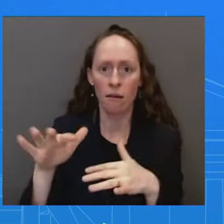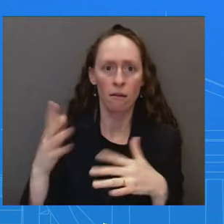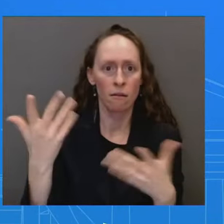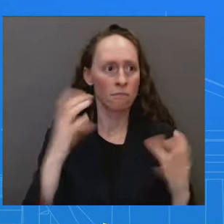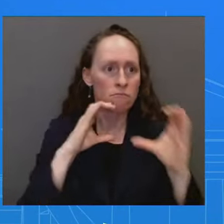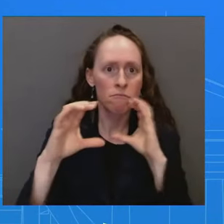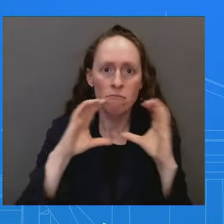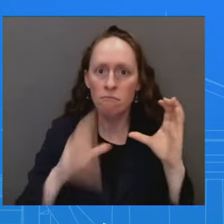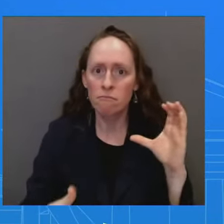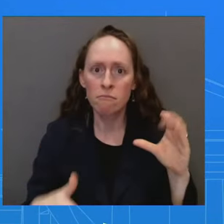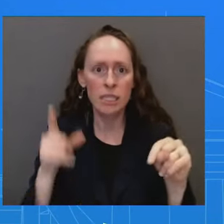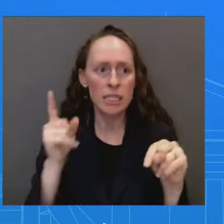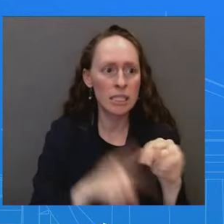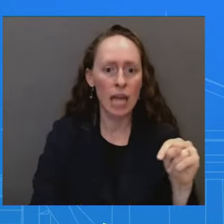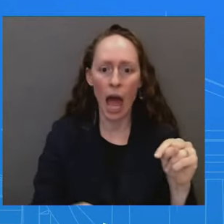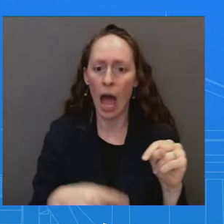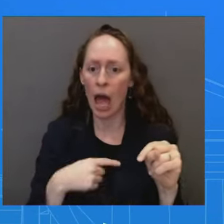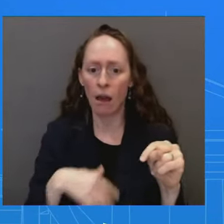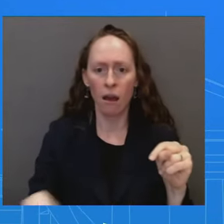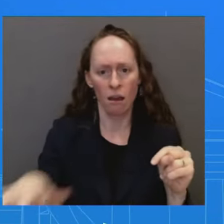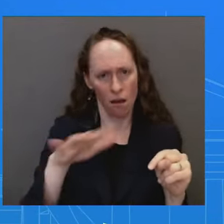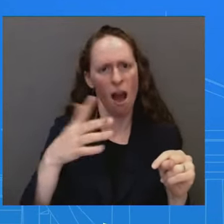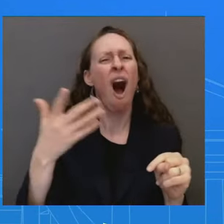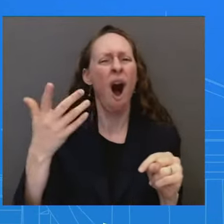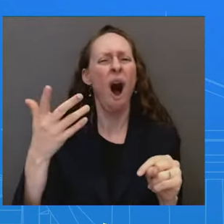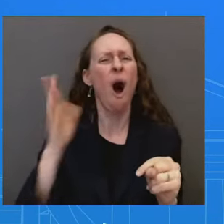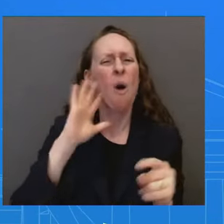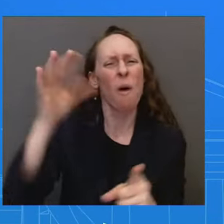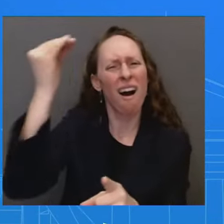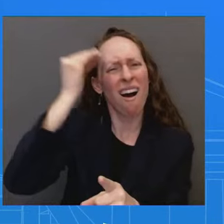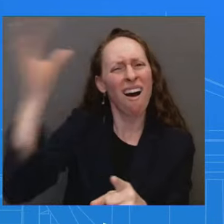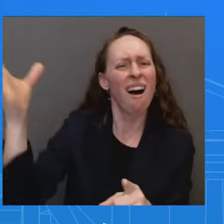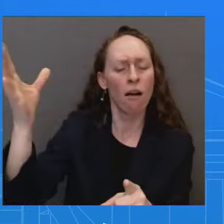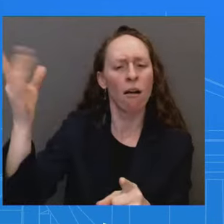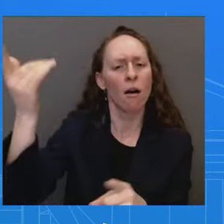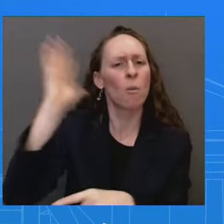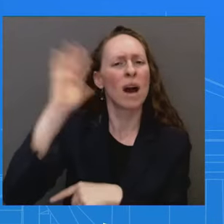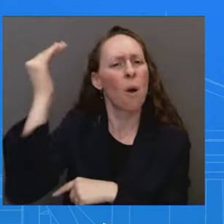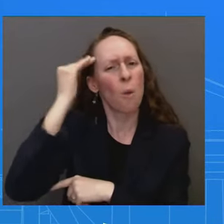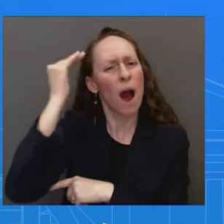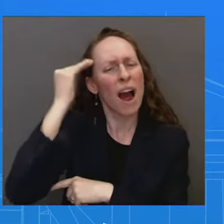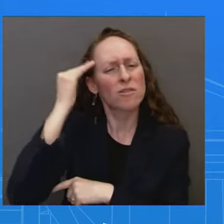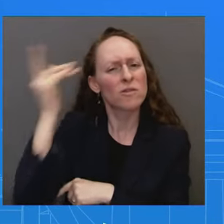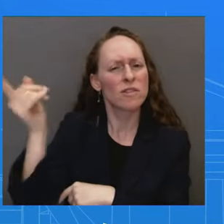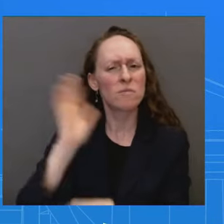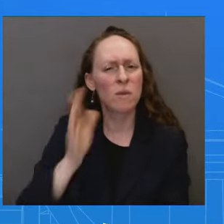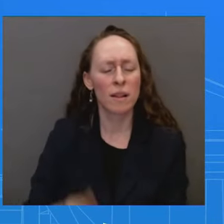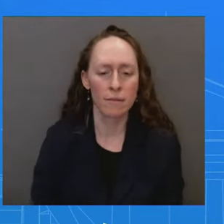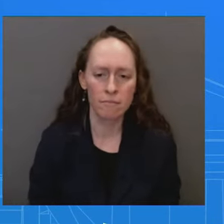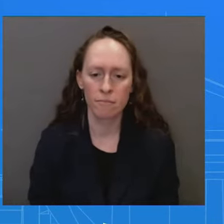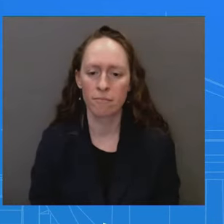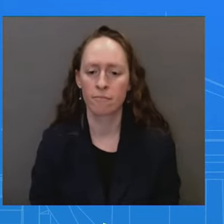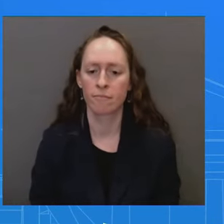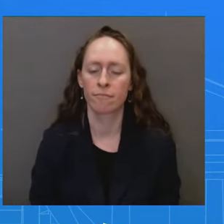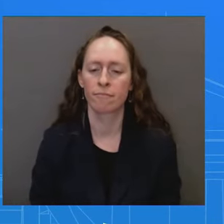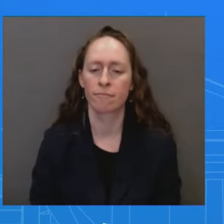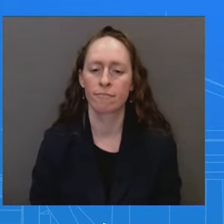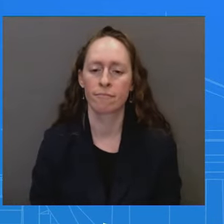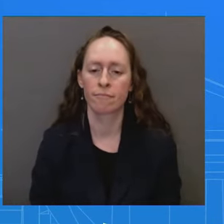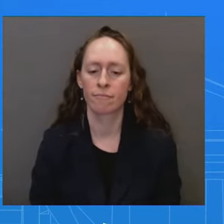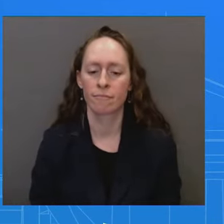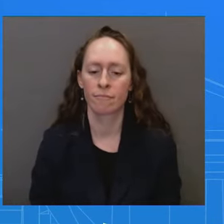will be notified up, up the chain of command to the Commander-in-Chief. That, there's an expectation that, that that would be passed up the chain of command.